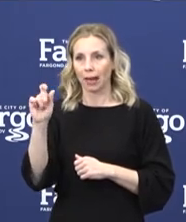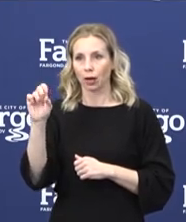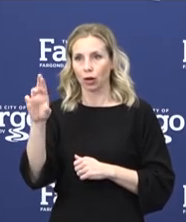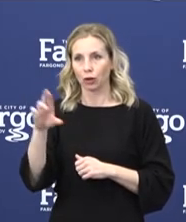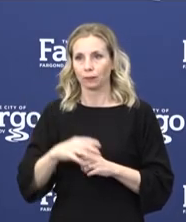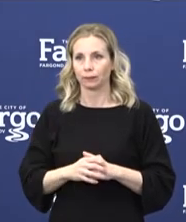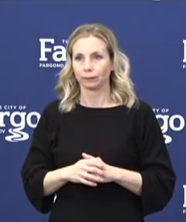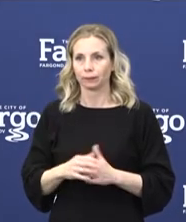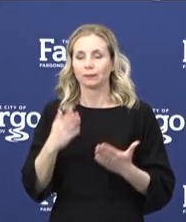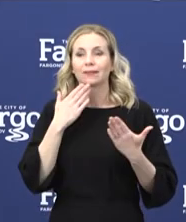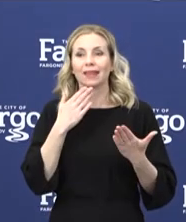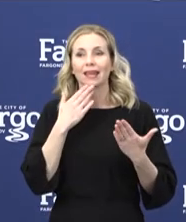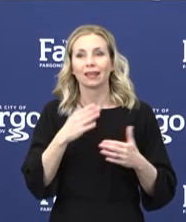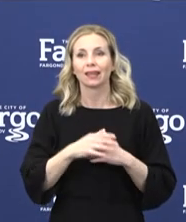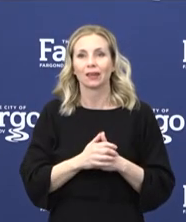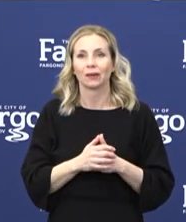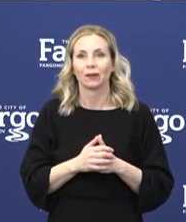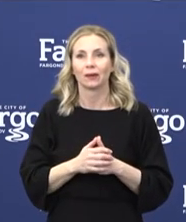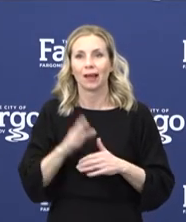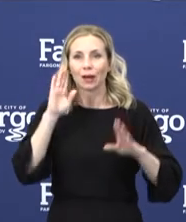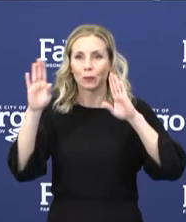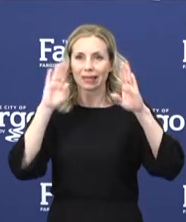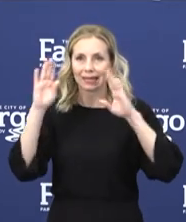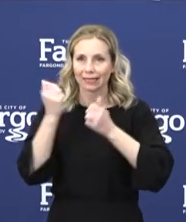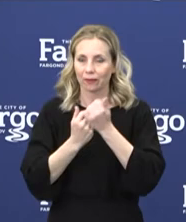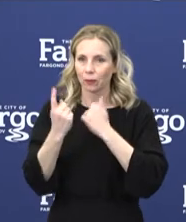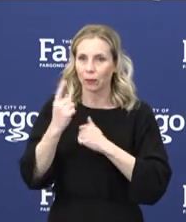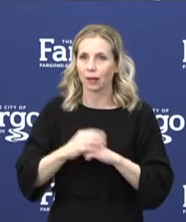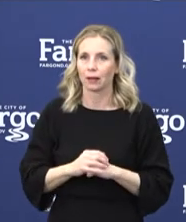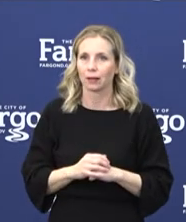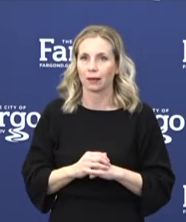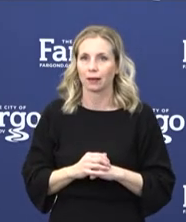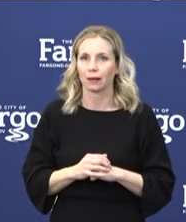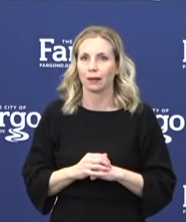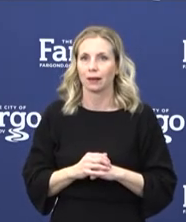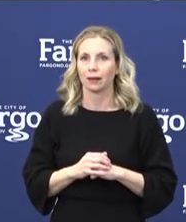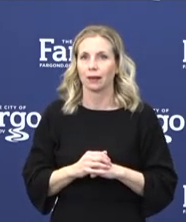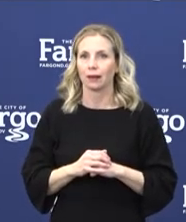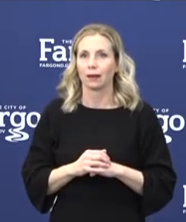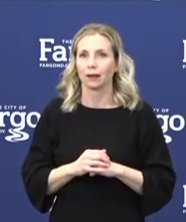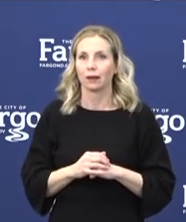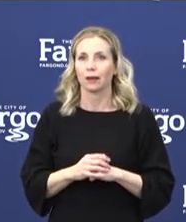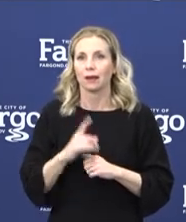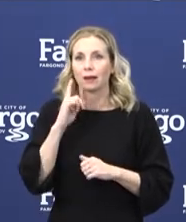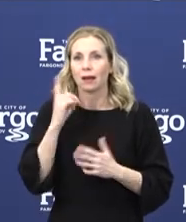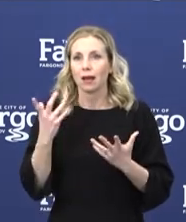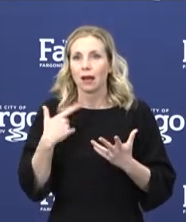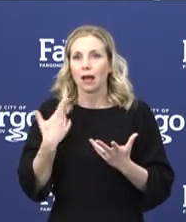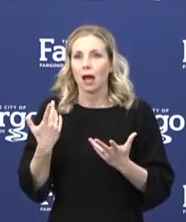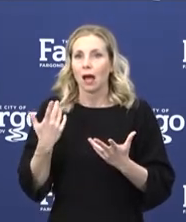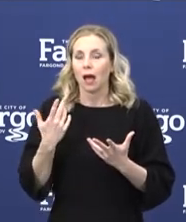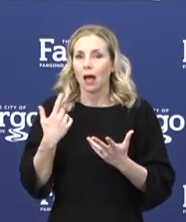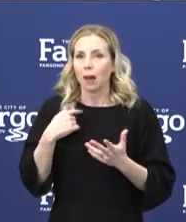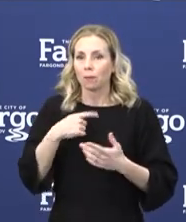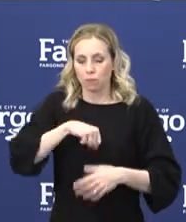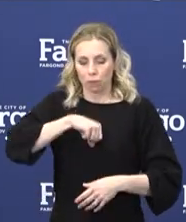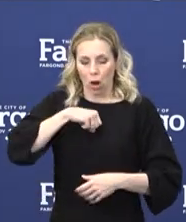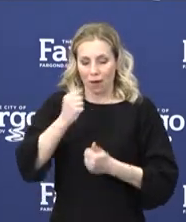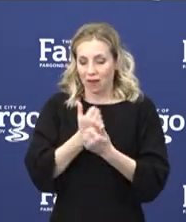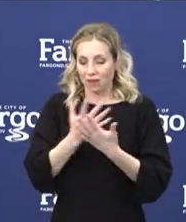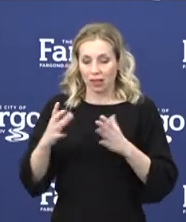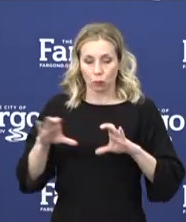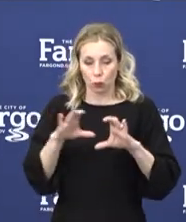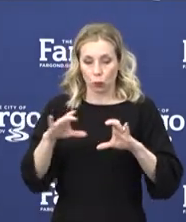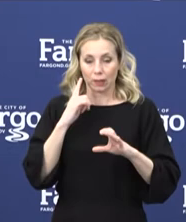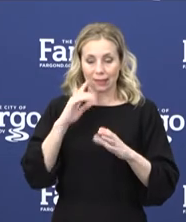Thank you Mayor Mahoney and greetings to everyone. I'm really proud again of what we're all doing as a metro, working as